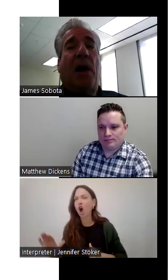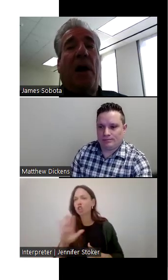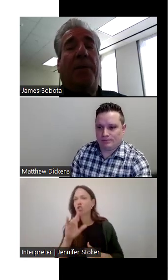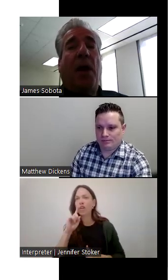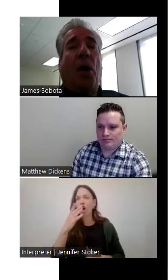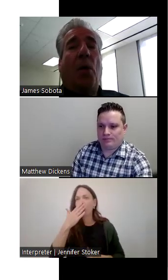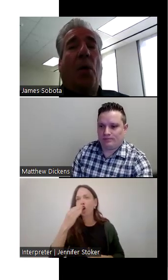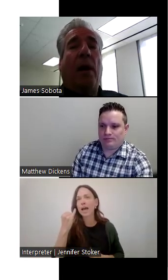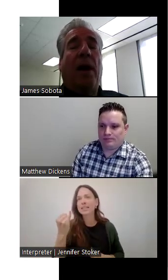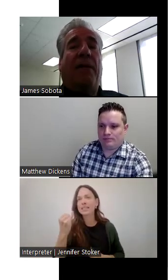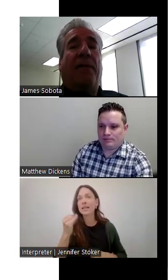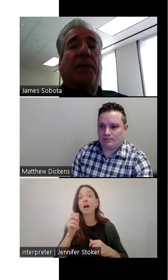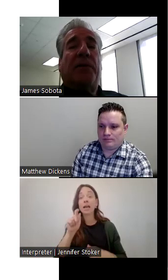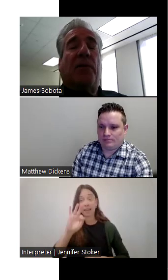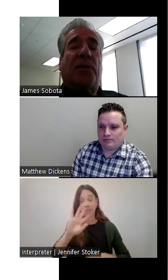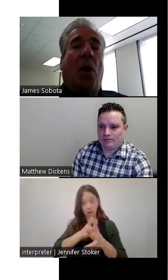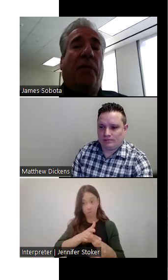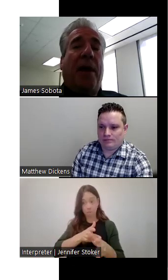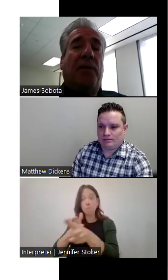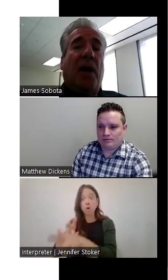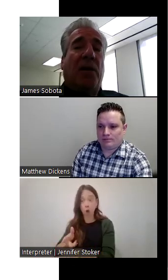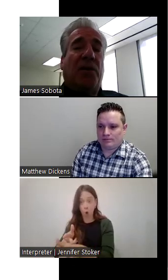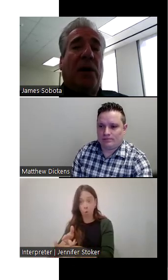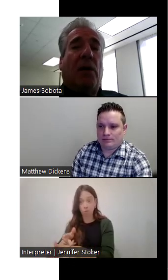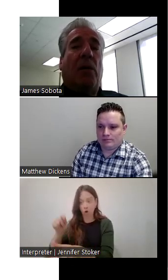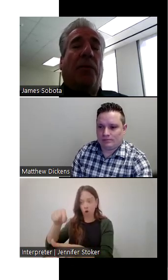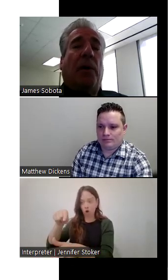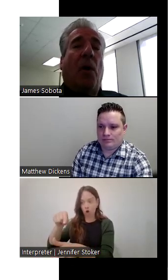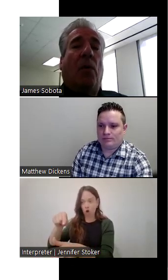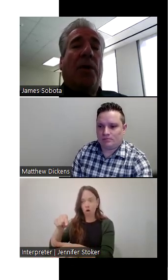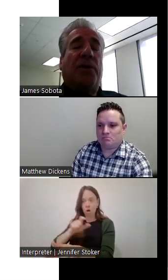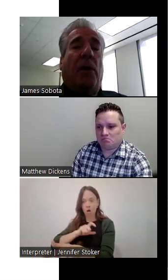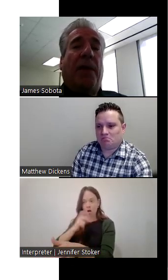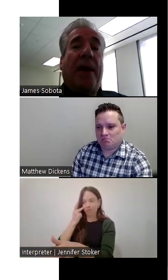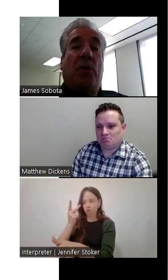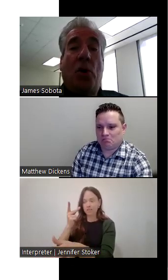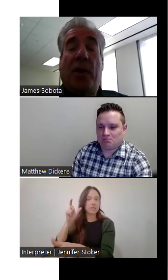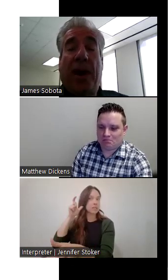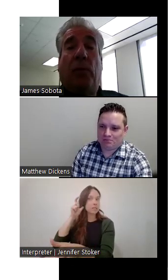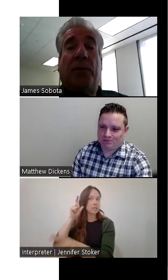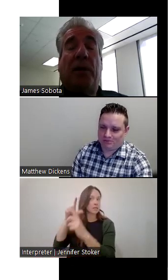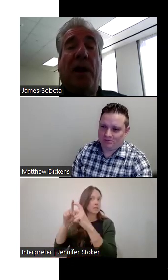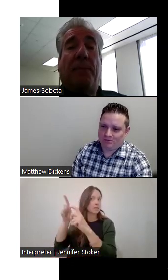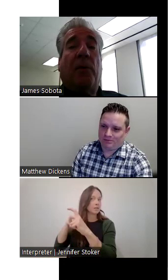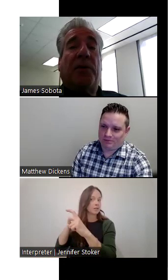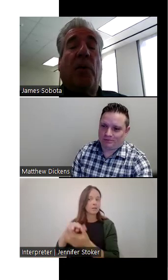traffic stop, where if officer saw this sticker on their lower windshield, they knew that it was a deaf person